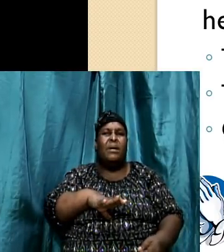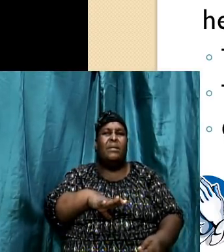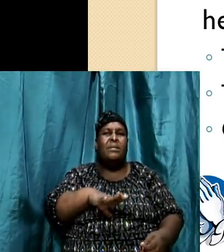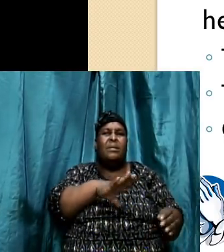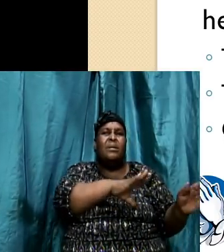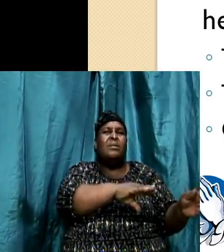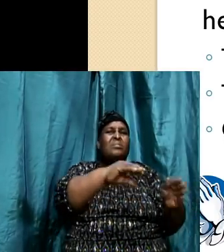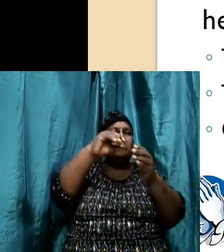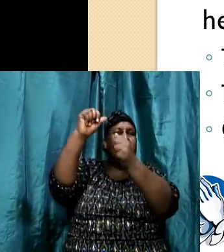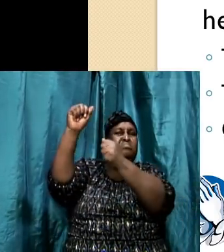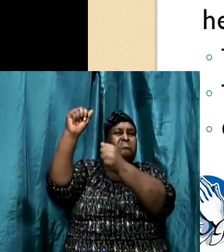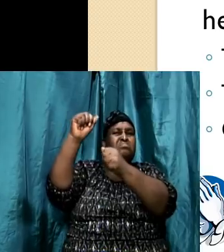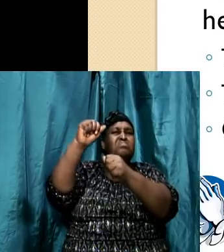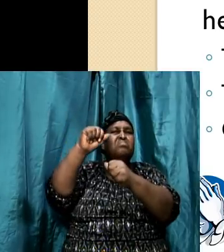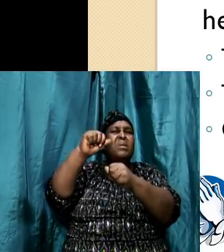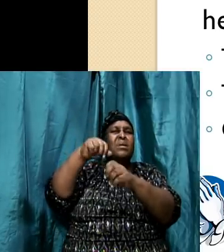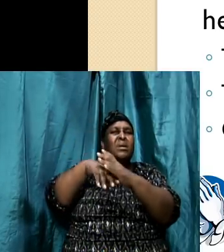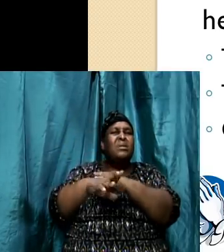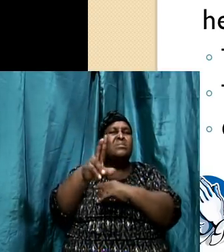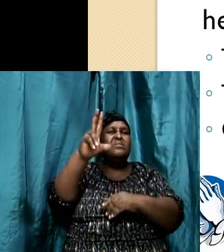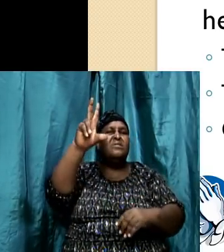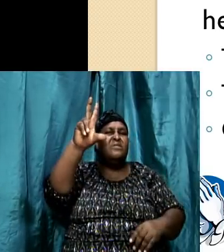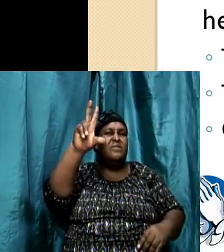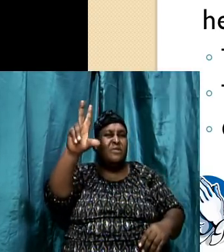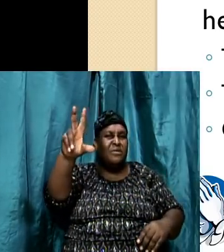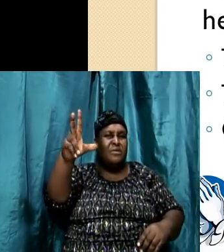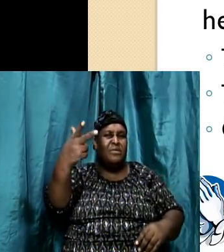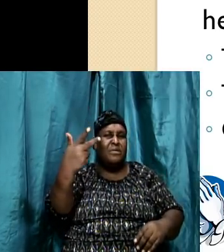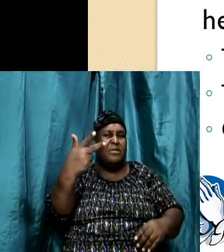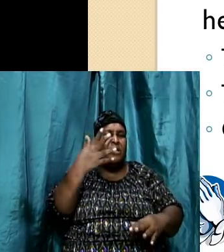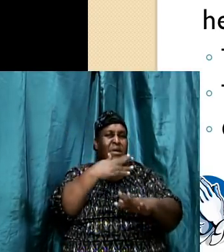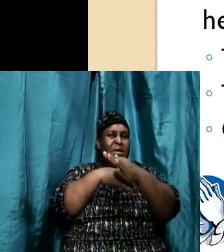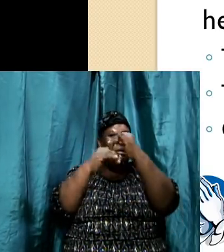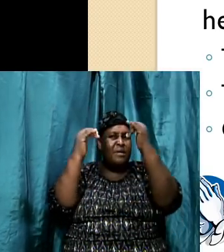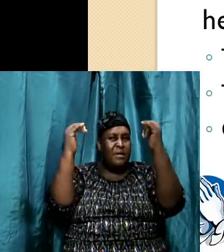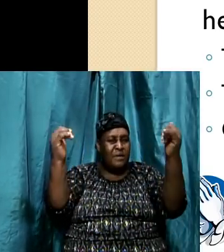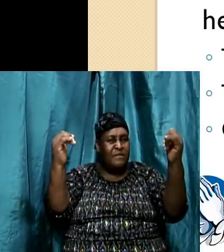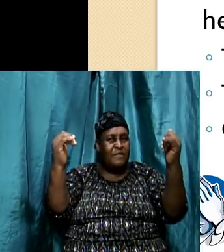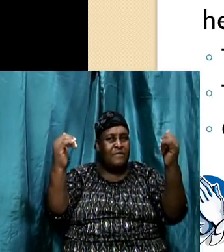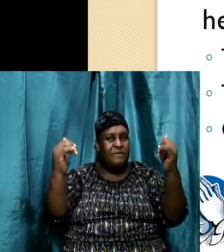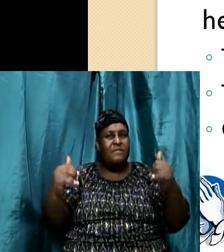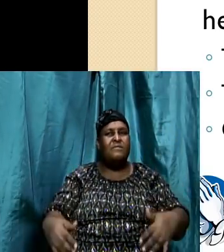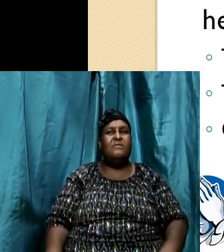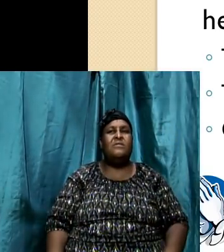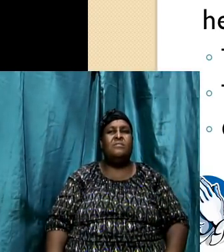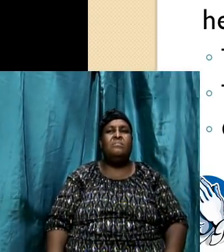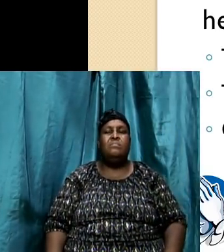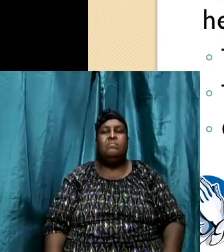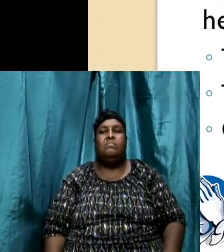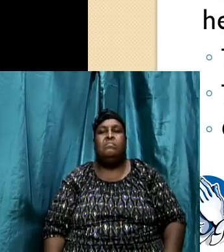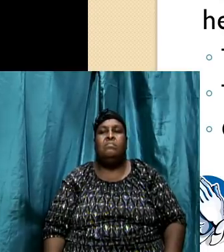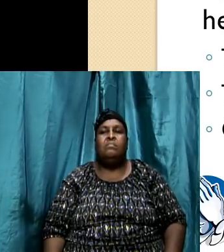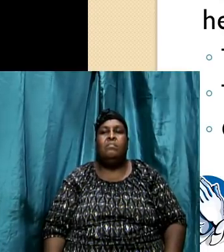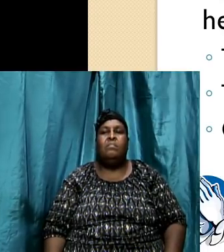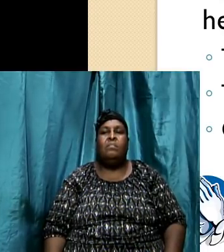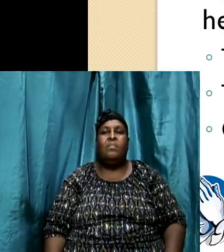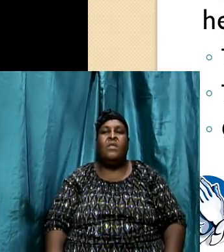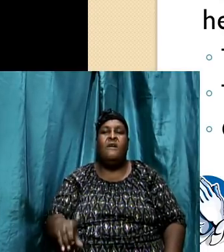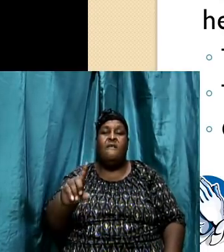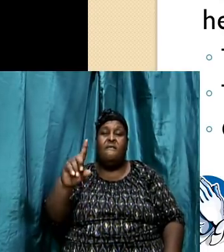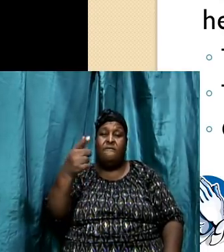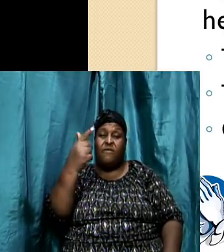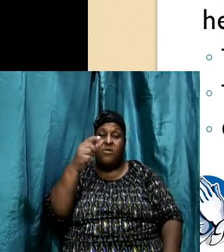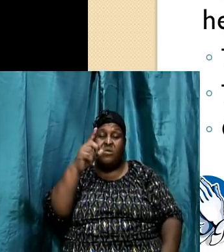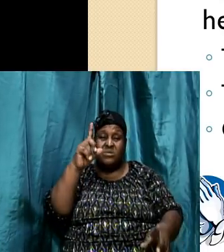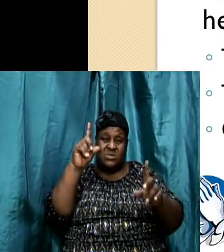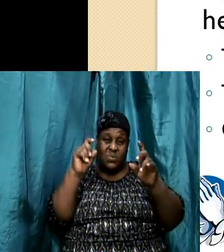Now, I mean, first of all, what the first question I would ask